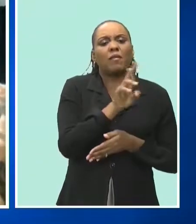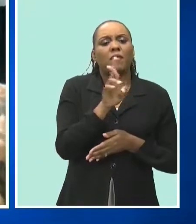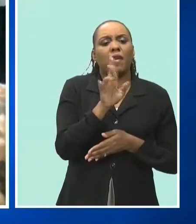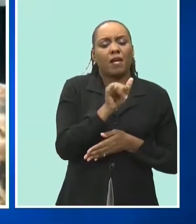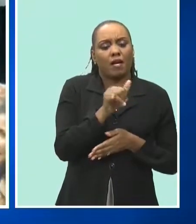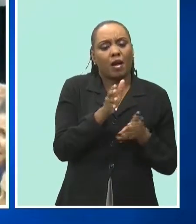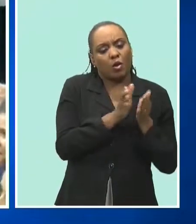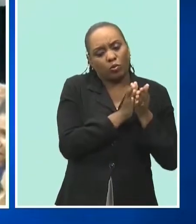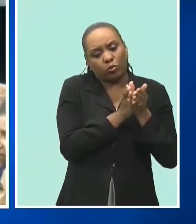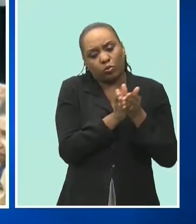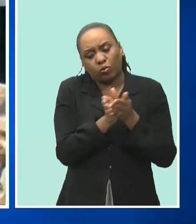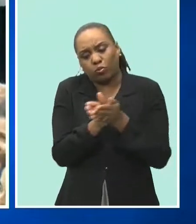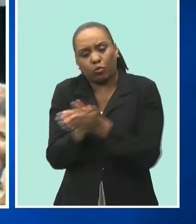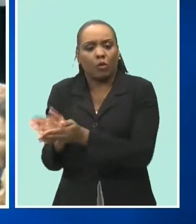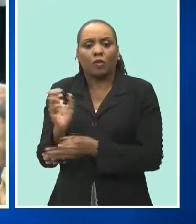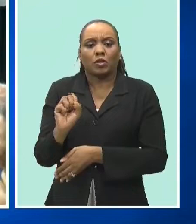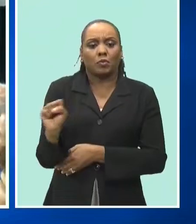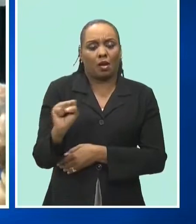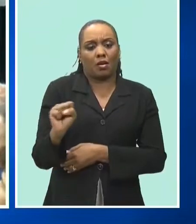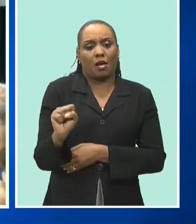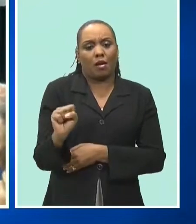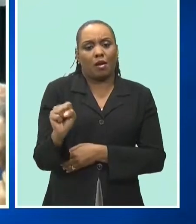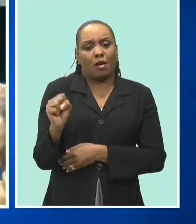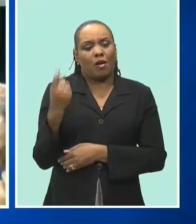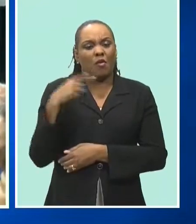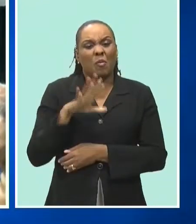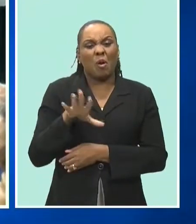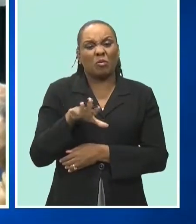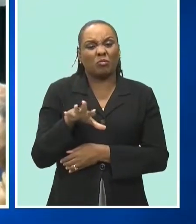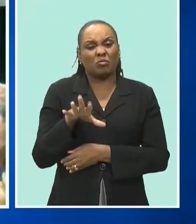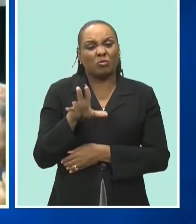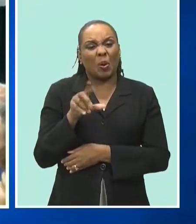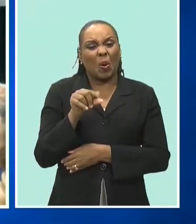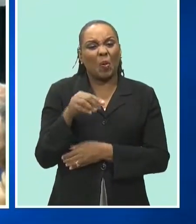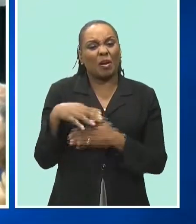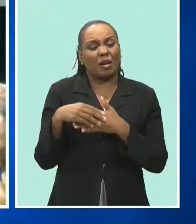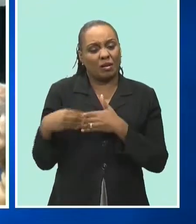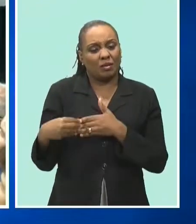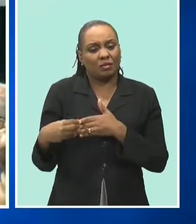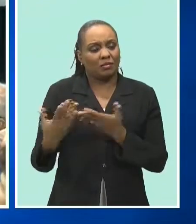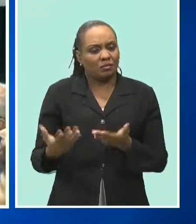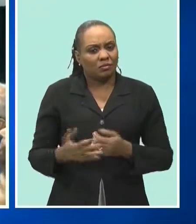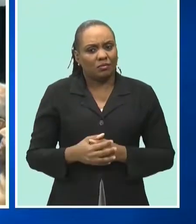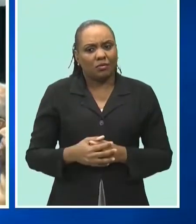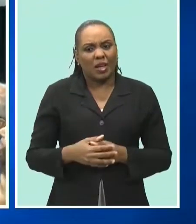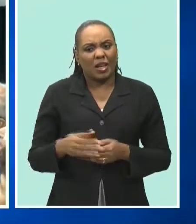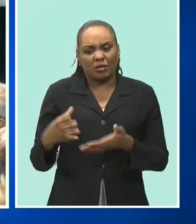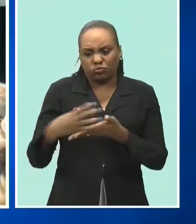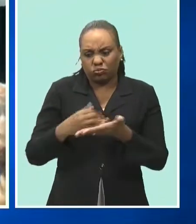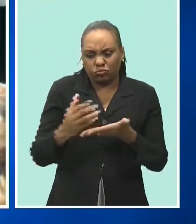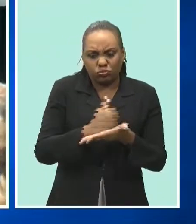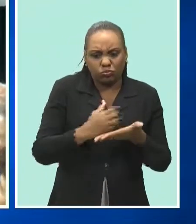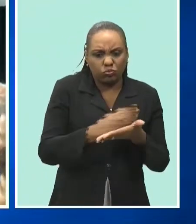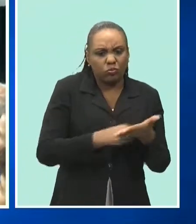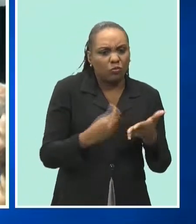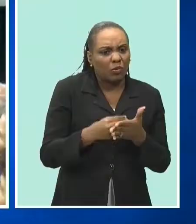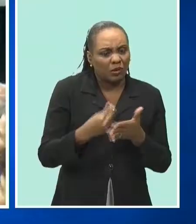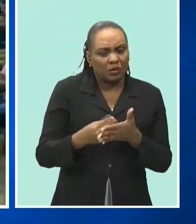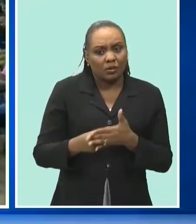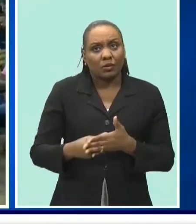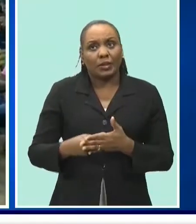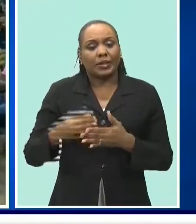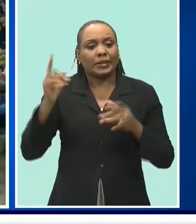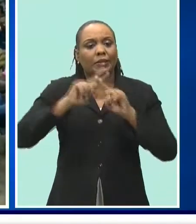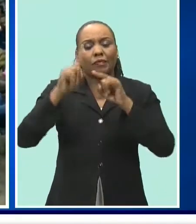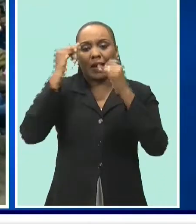make money an impassioned clement armstrong owner of fisherman's pub gets the ball rolling with ideas on how spiked stone can